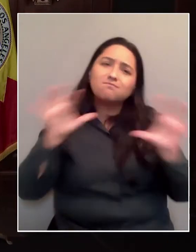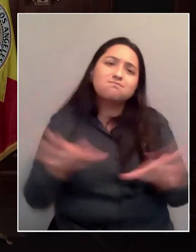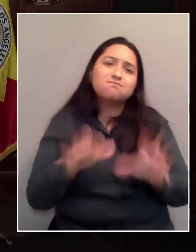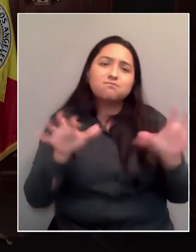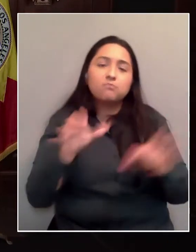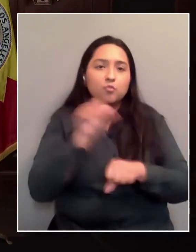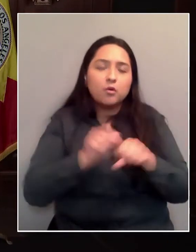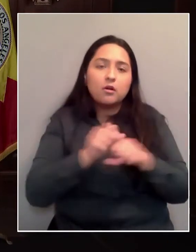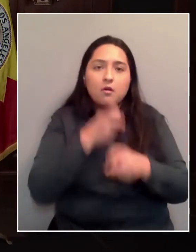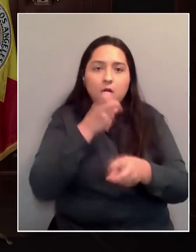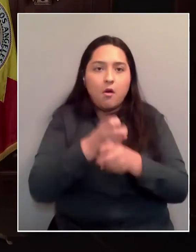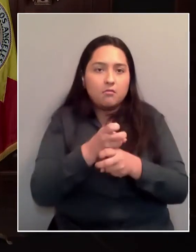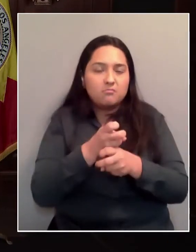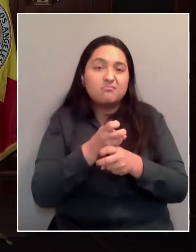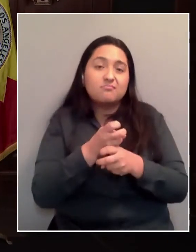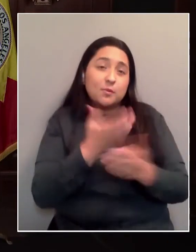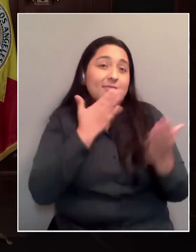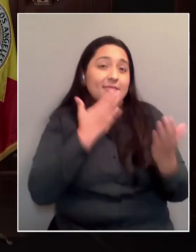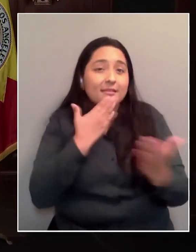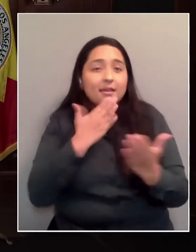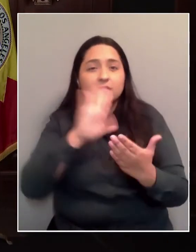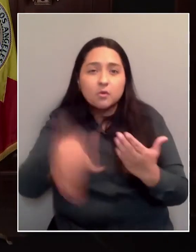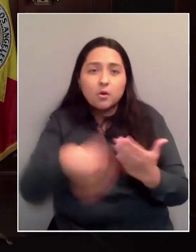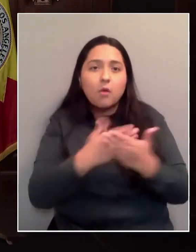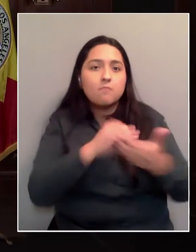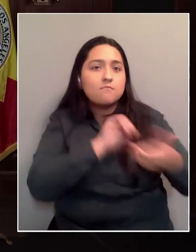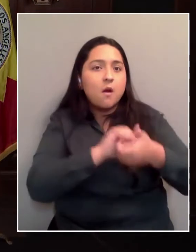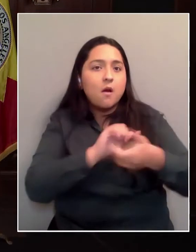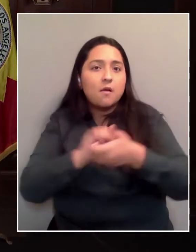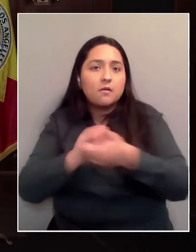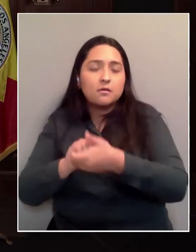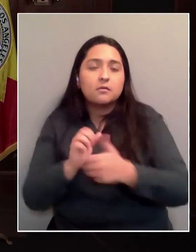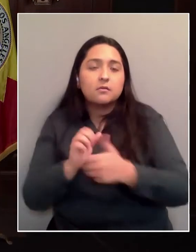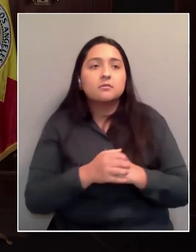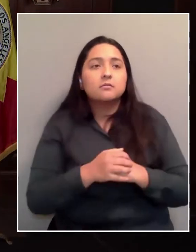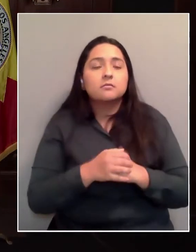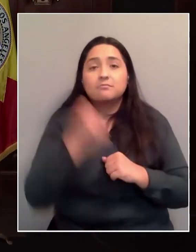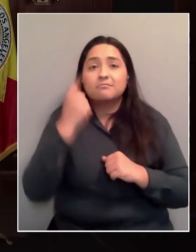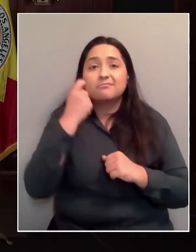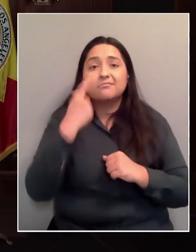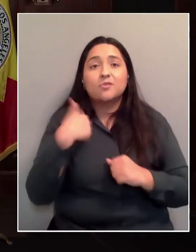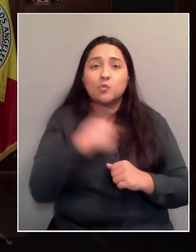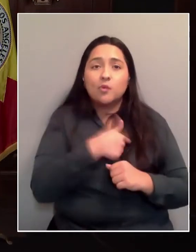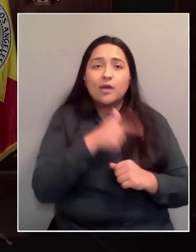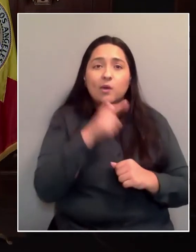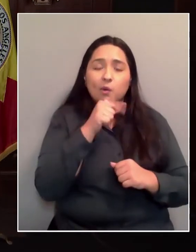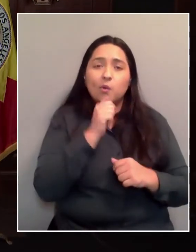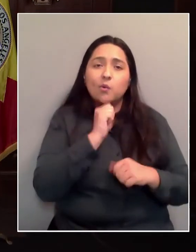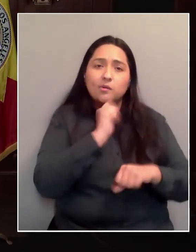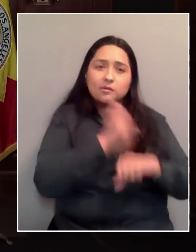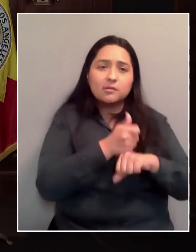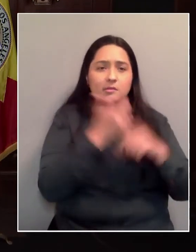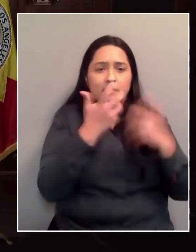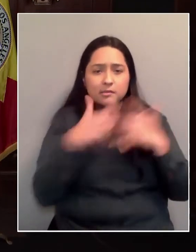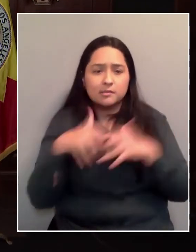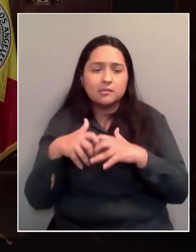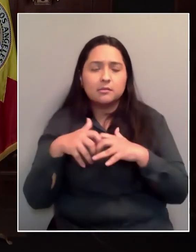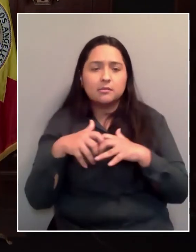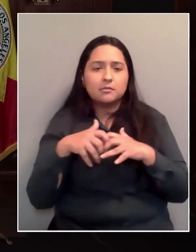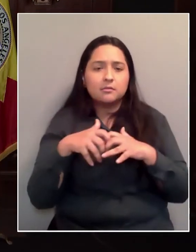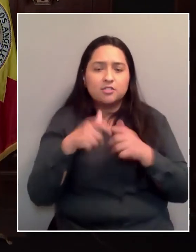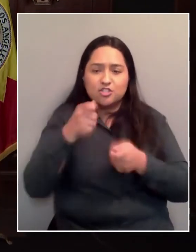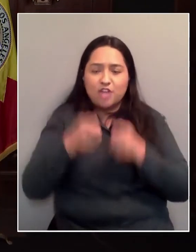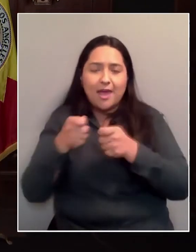partners. But it is tough on the receiving end as the ones who kind of do the logistics for things to change a lot of the time.